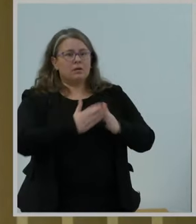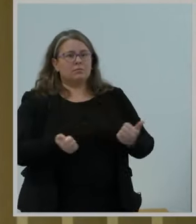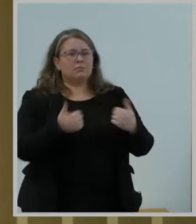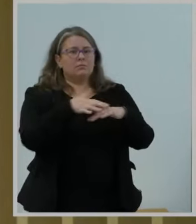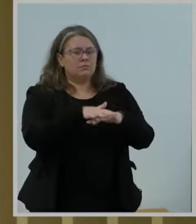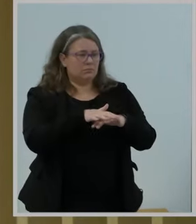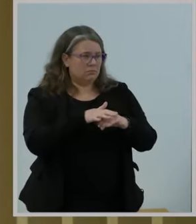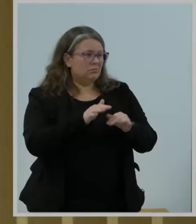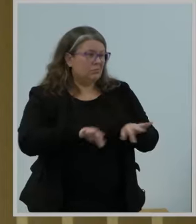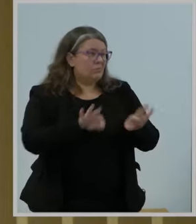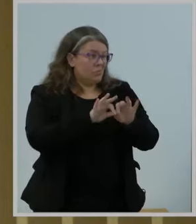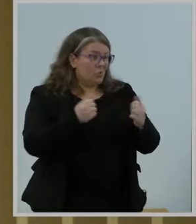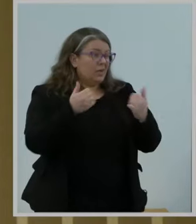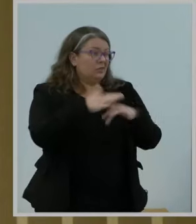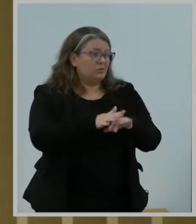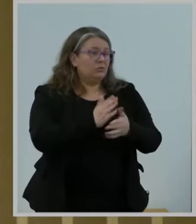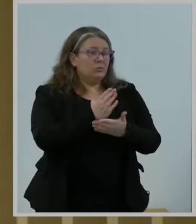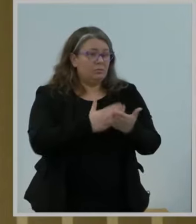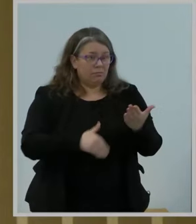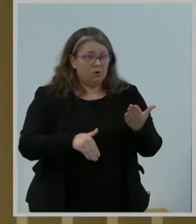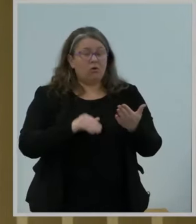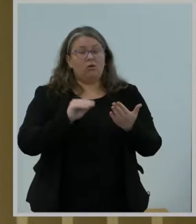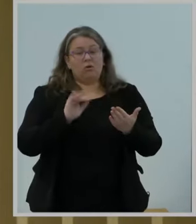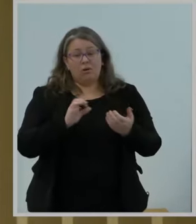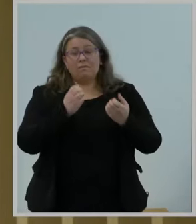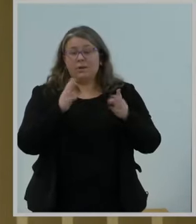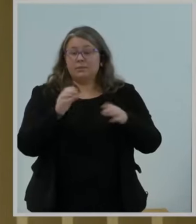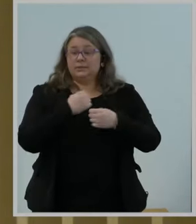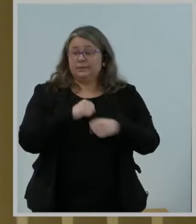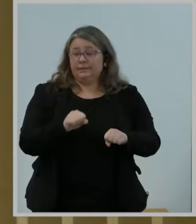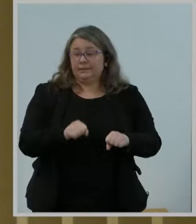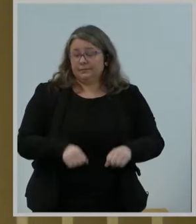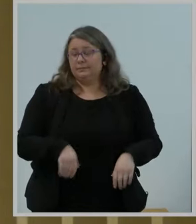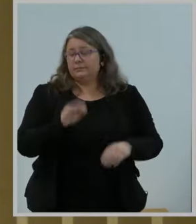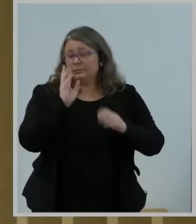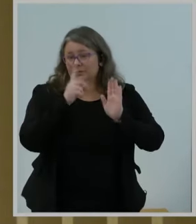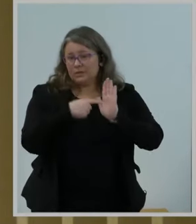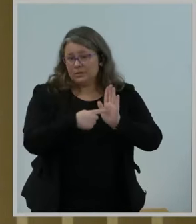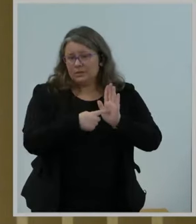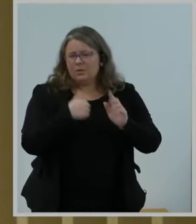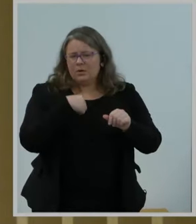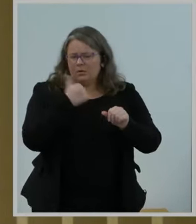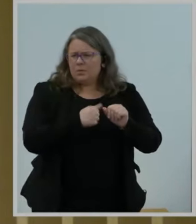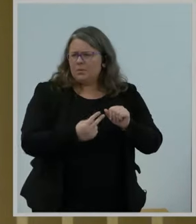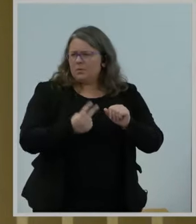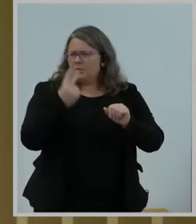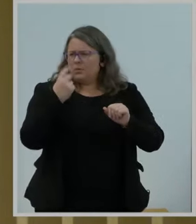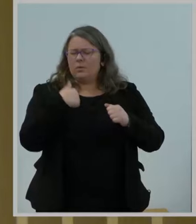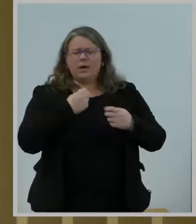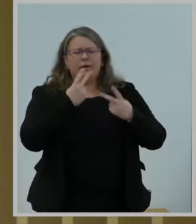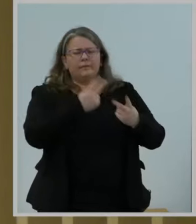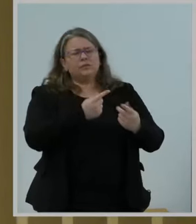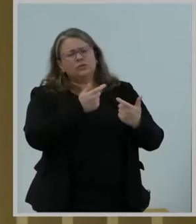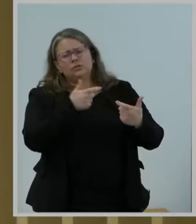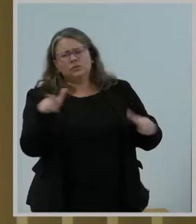As an example, I'm reminded of my time visiting a large public safety answering point in Las Vegas.